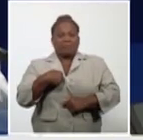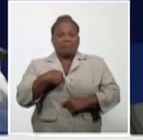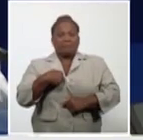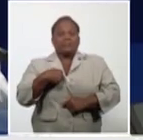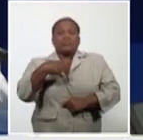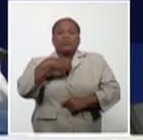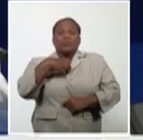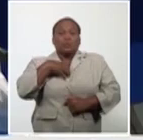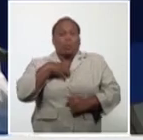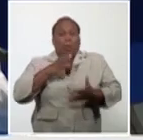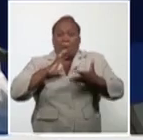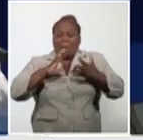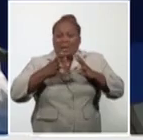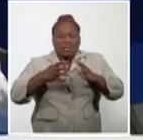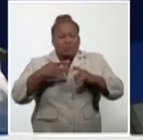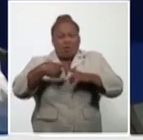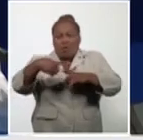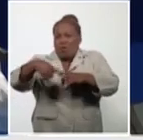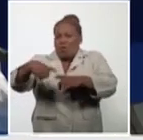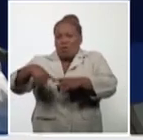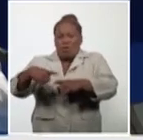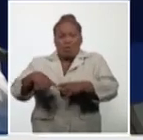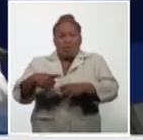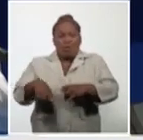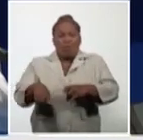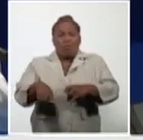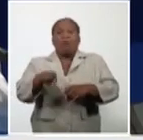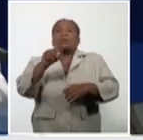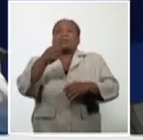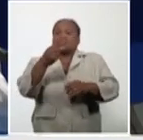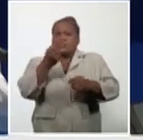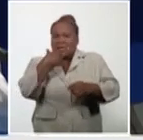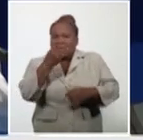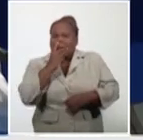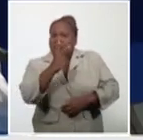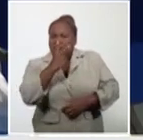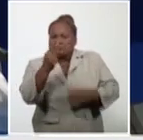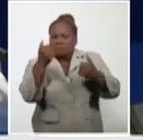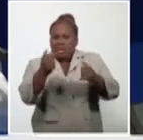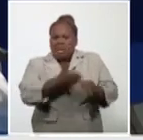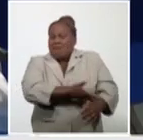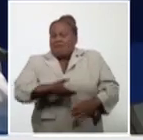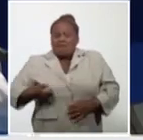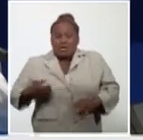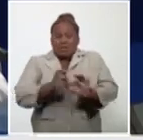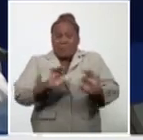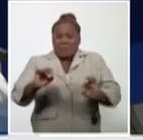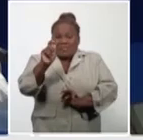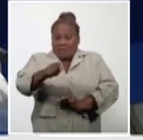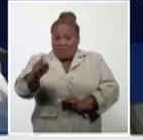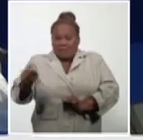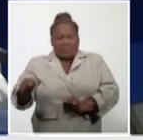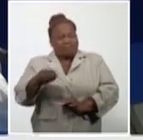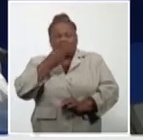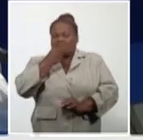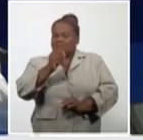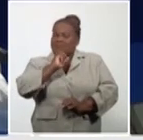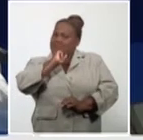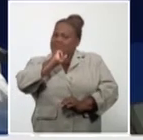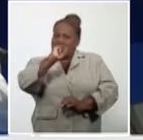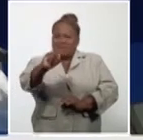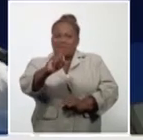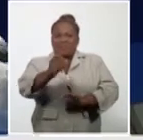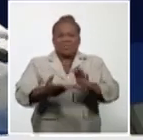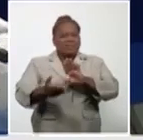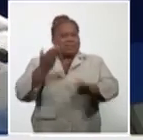the treatment and the efforts of our specialists, it was not possible to revive her from a cardiorespiratory